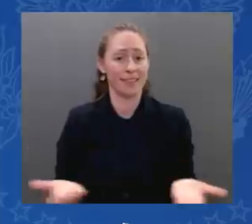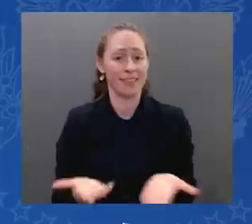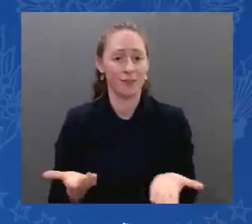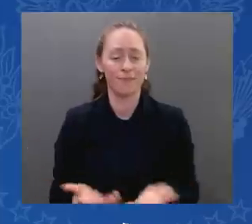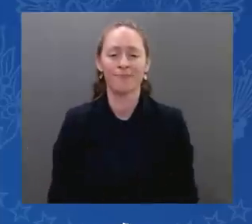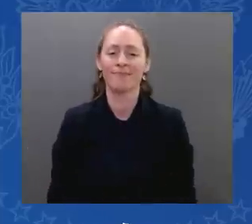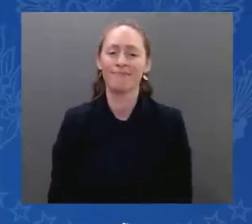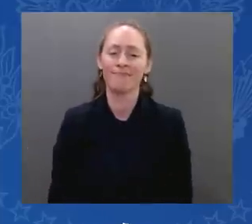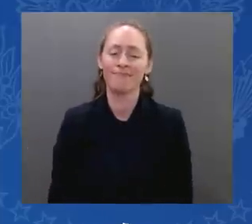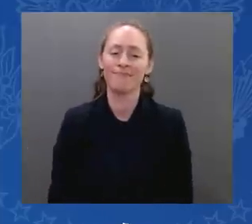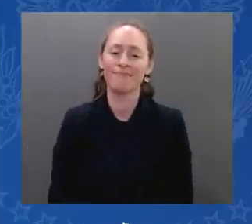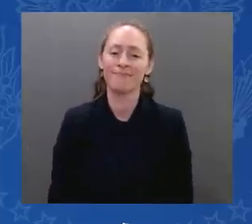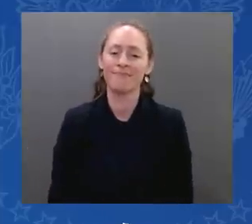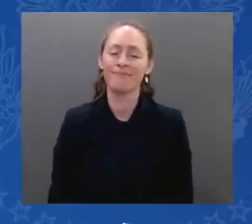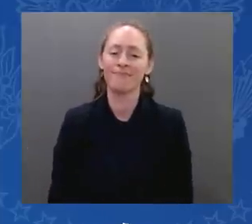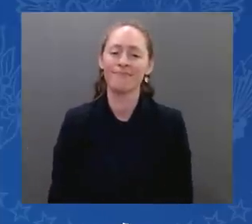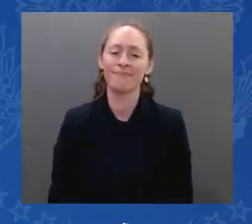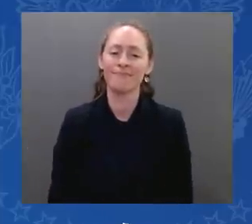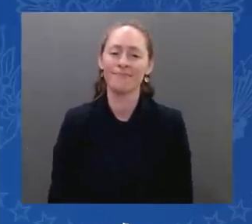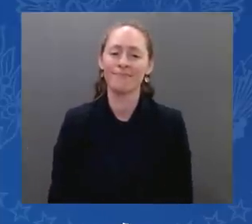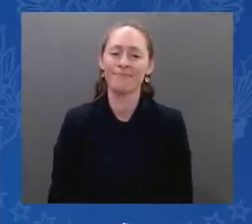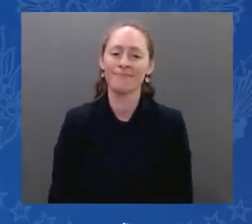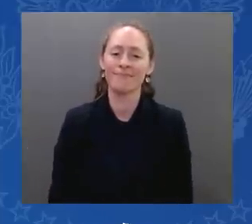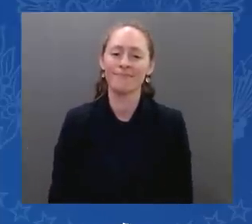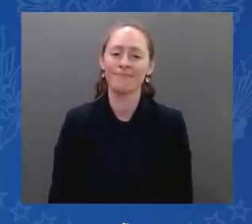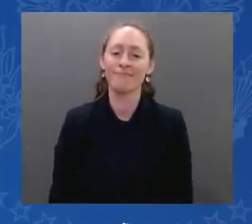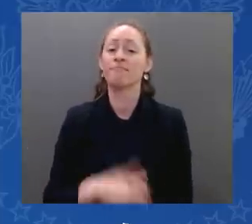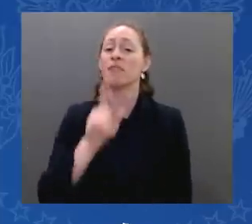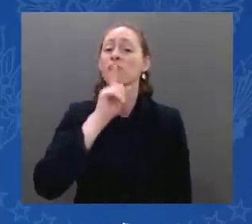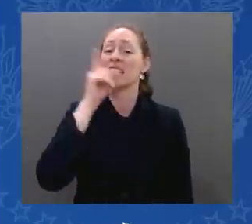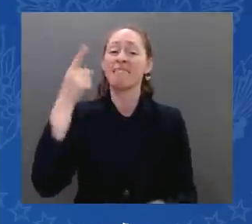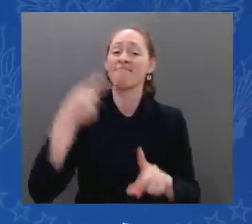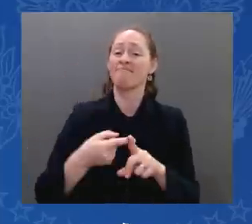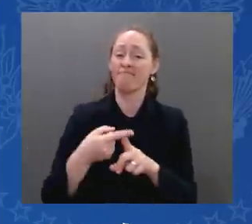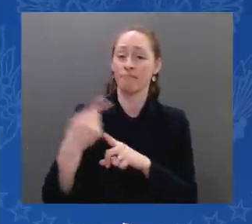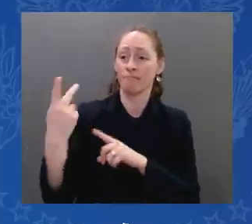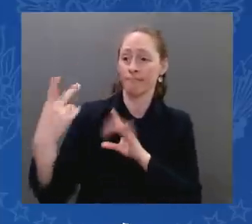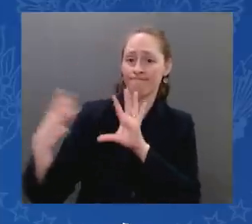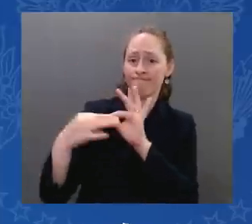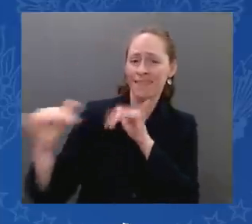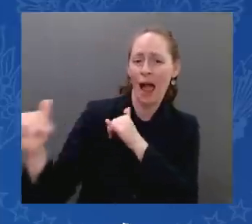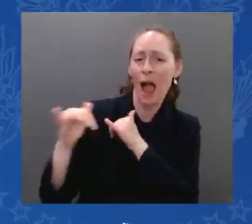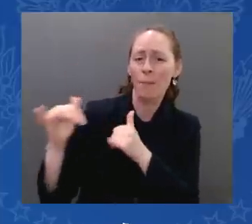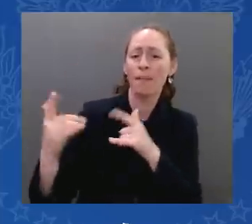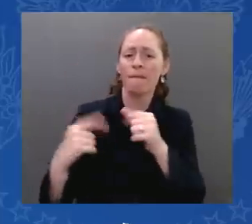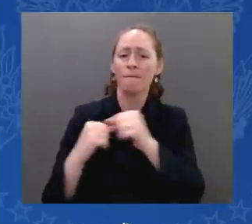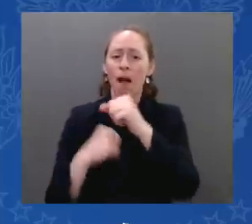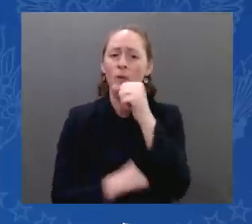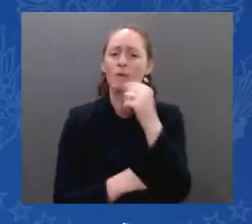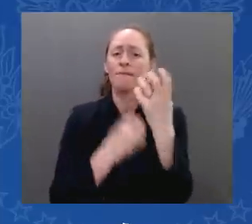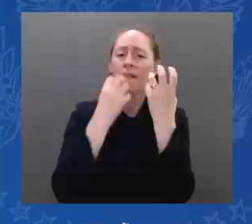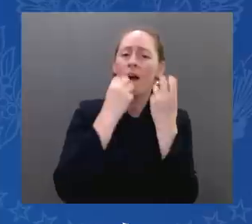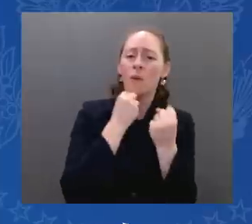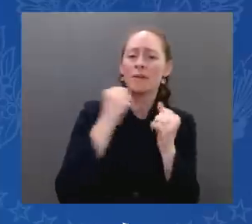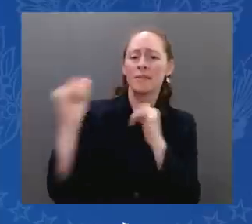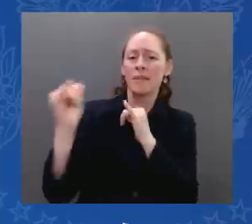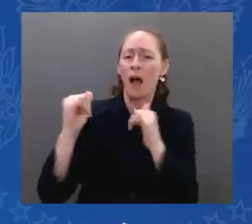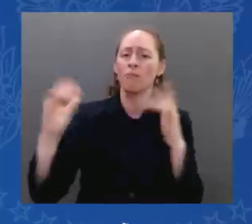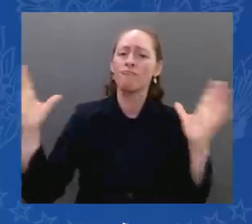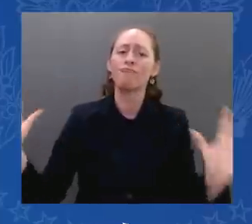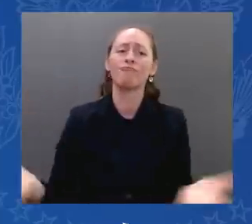global security, prosperity, and freedom, not just for us, but for many around the world. And Putin's assault on Ukraine